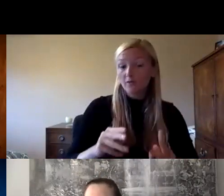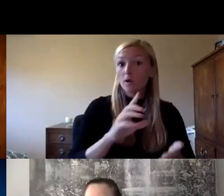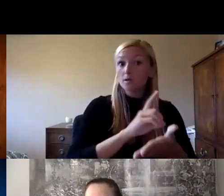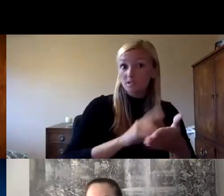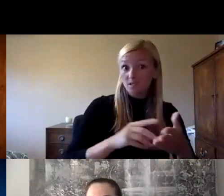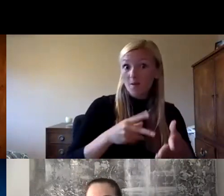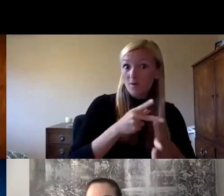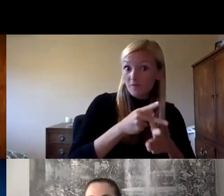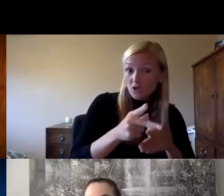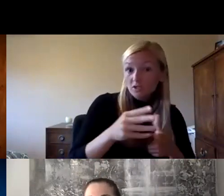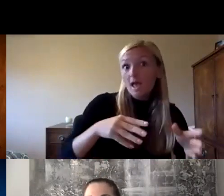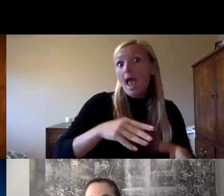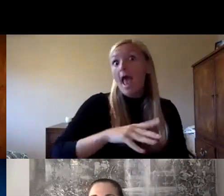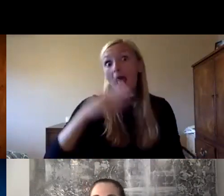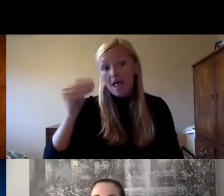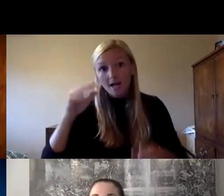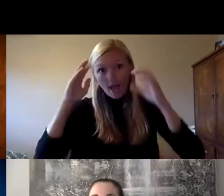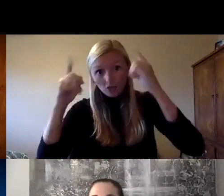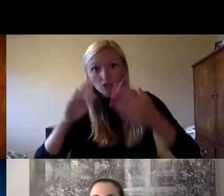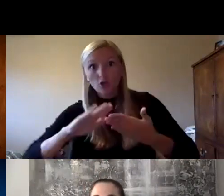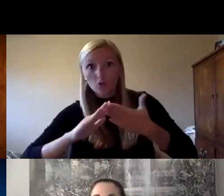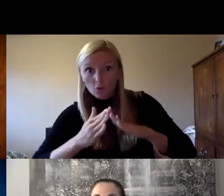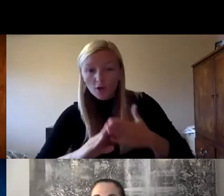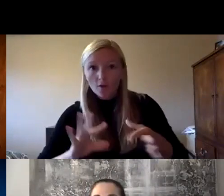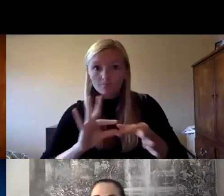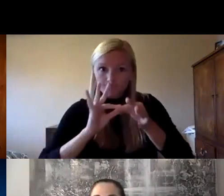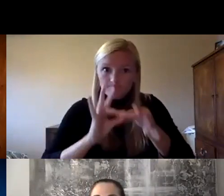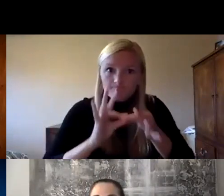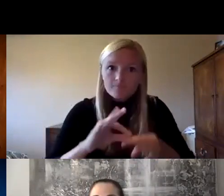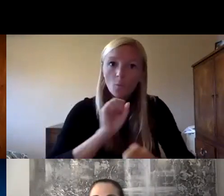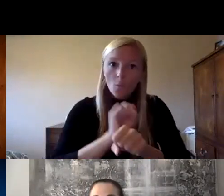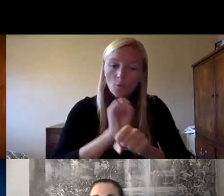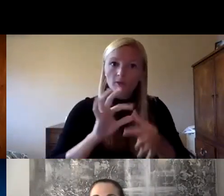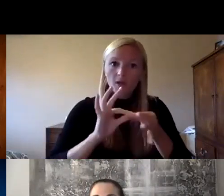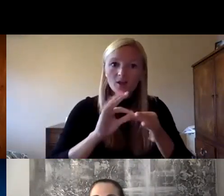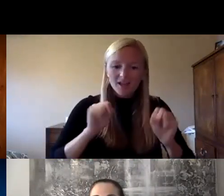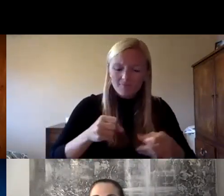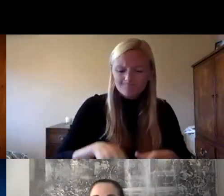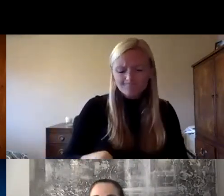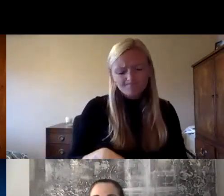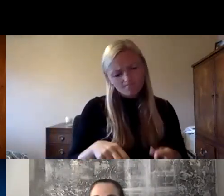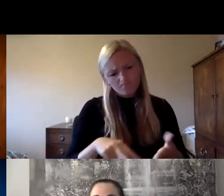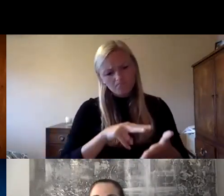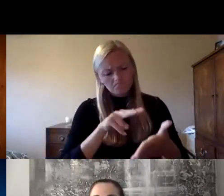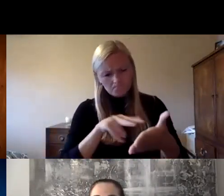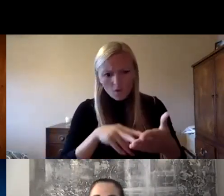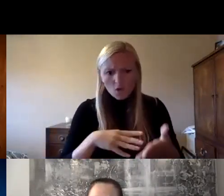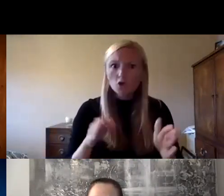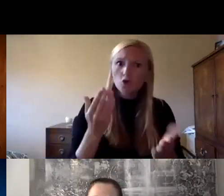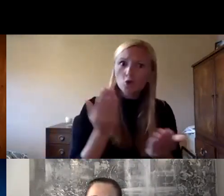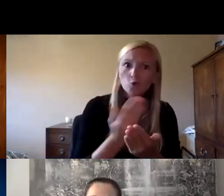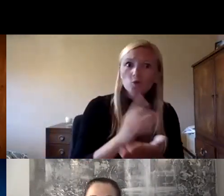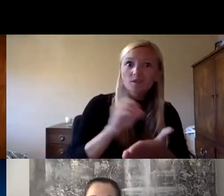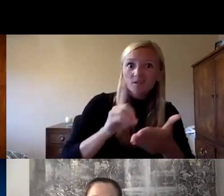professionals and the educational community to work collaboratively to explore emerging design trends for schools particularly